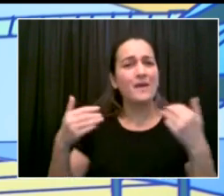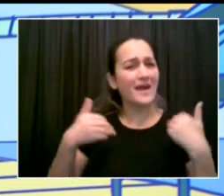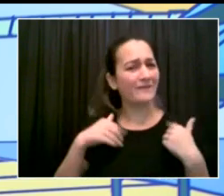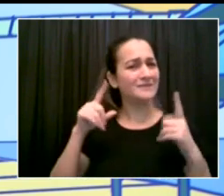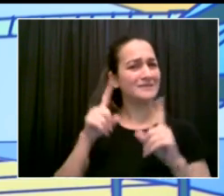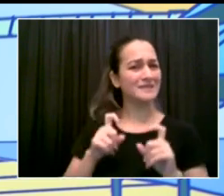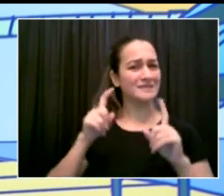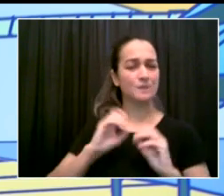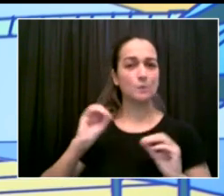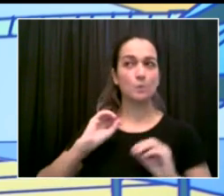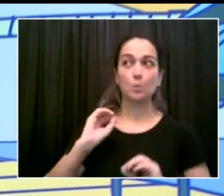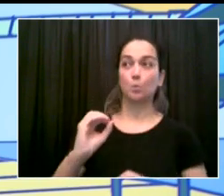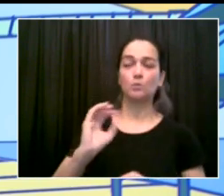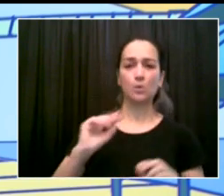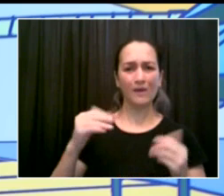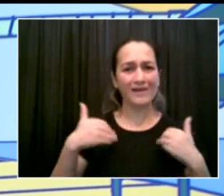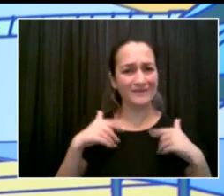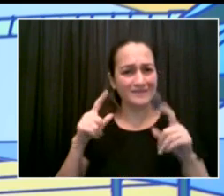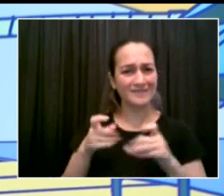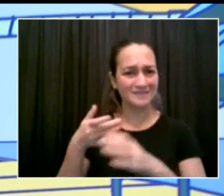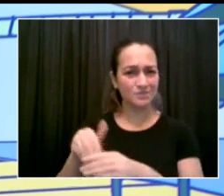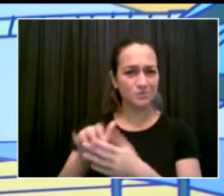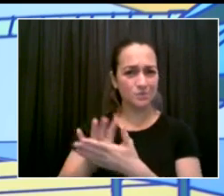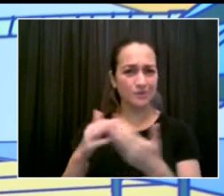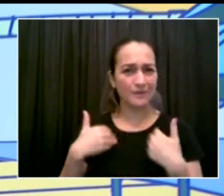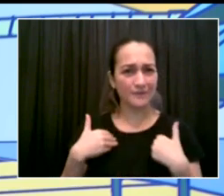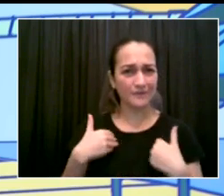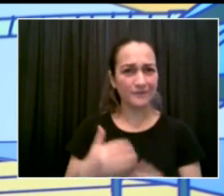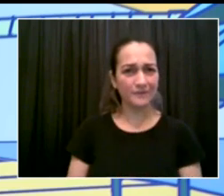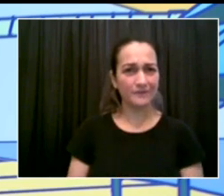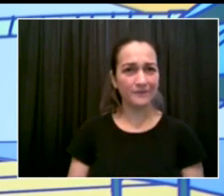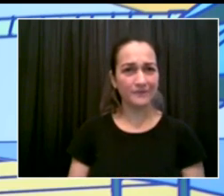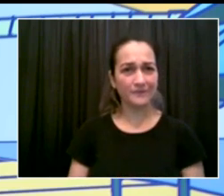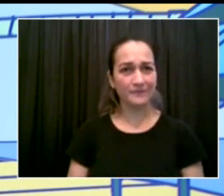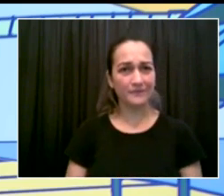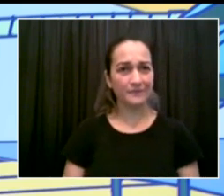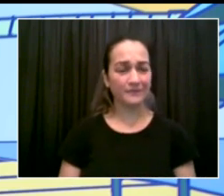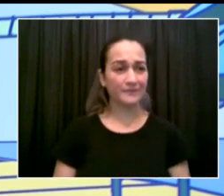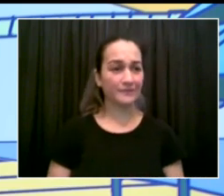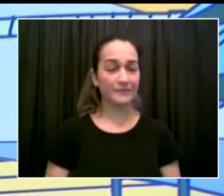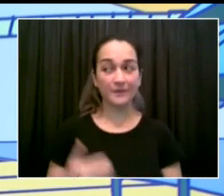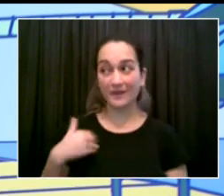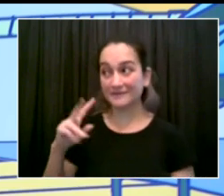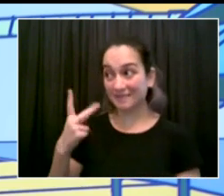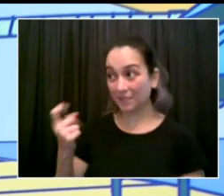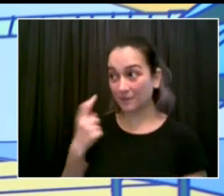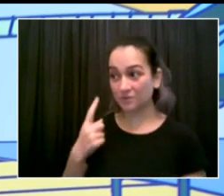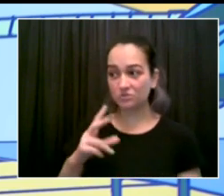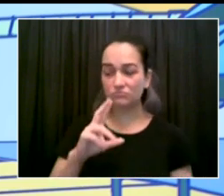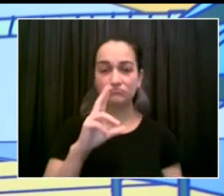Thank you. That's all I've got. Thank you. The next is Alex Zimmerman from Chalkbeat.